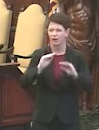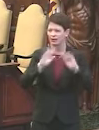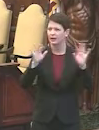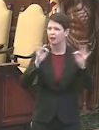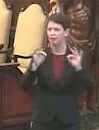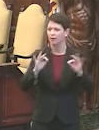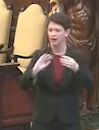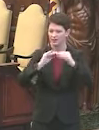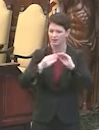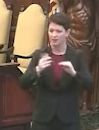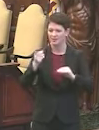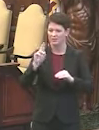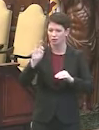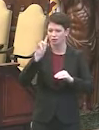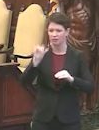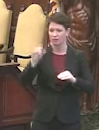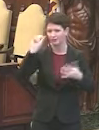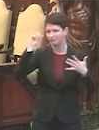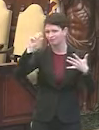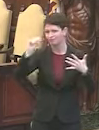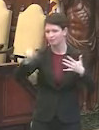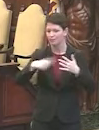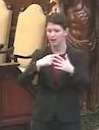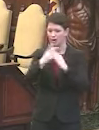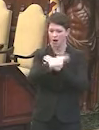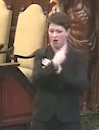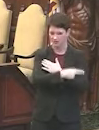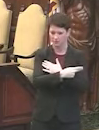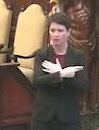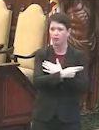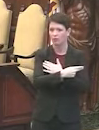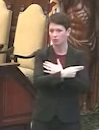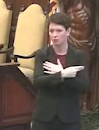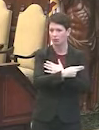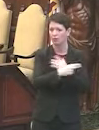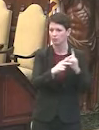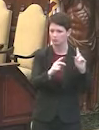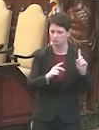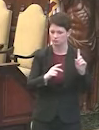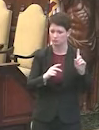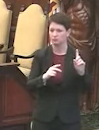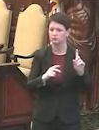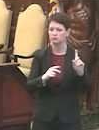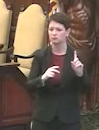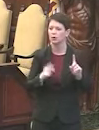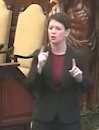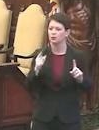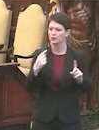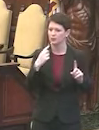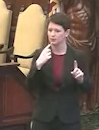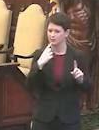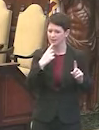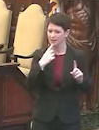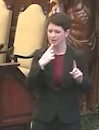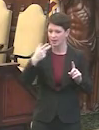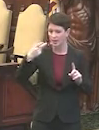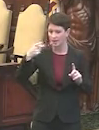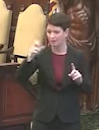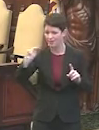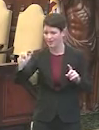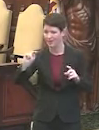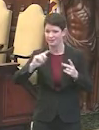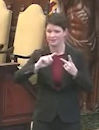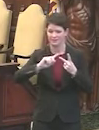clarify the numbers that Dr. Farley gave about the hospitals. Um, when you say, um, Penn,